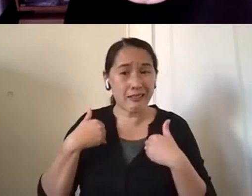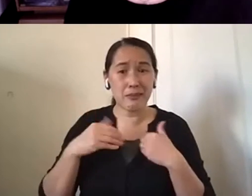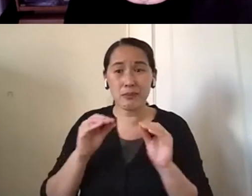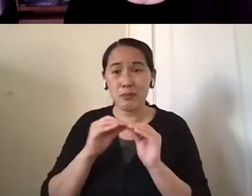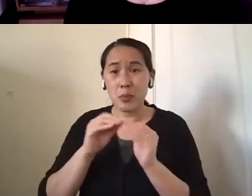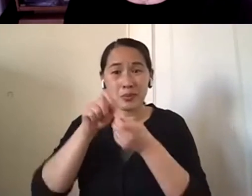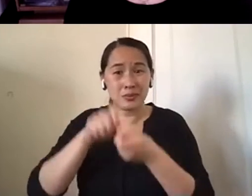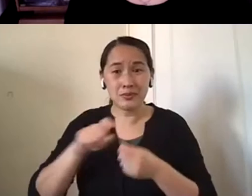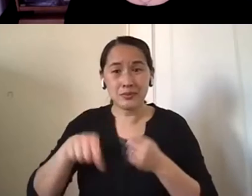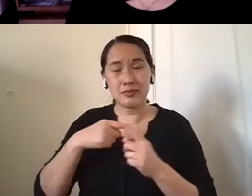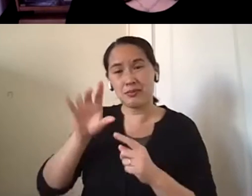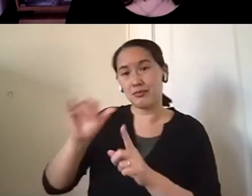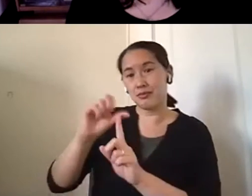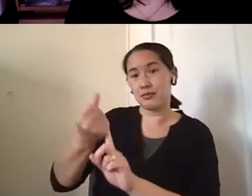that.